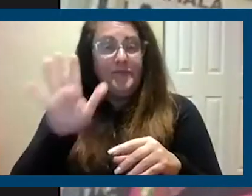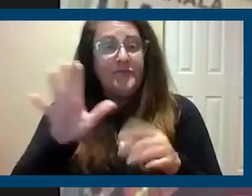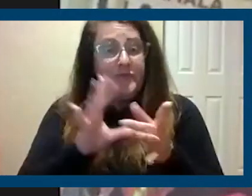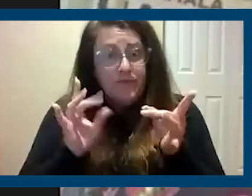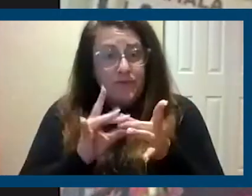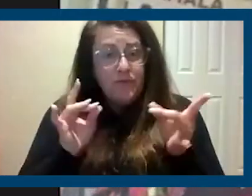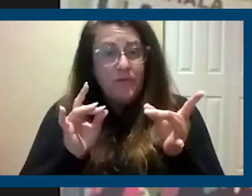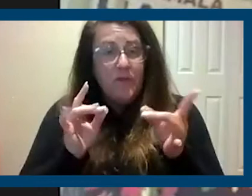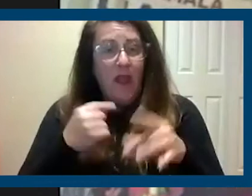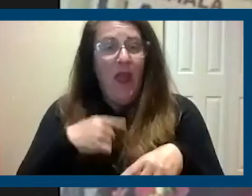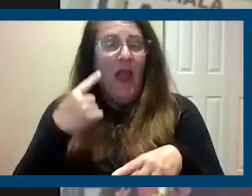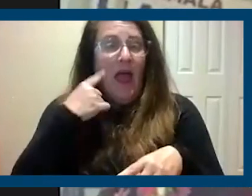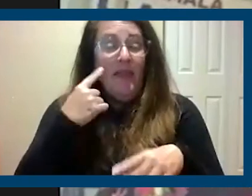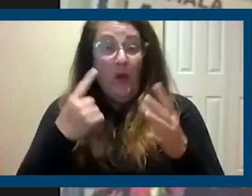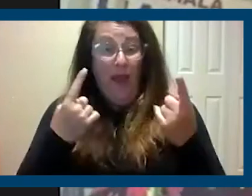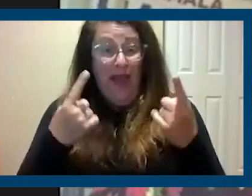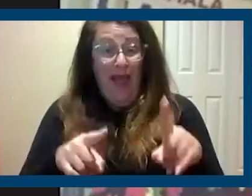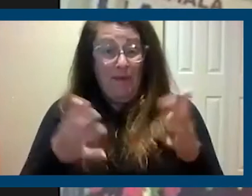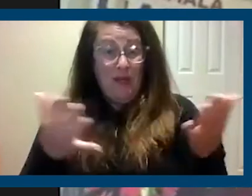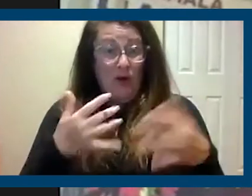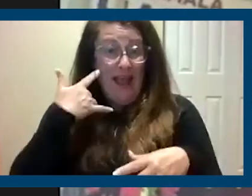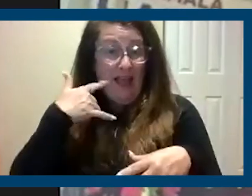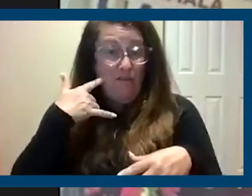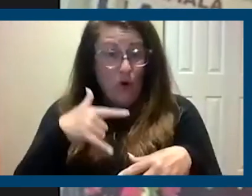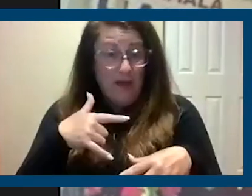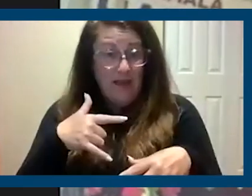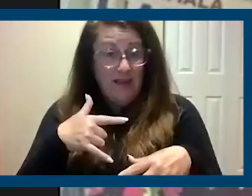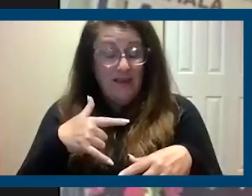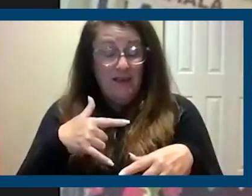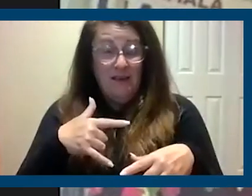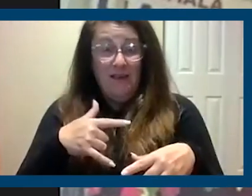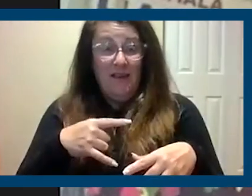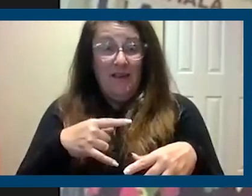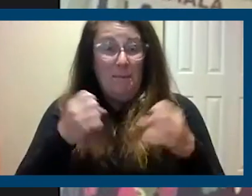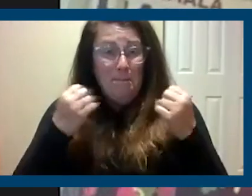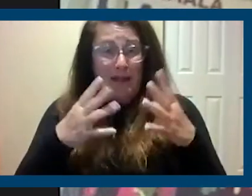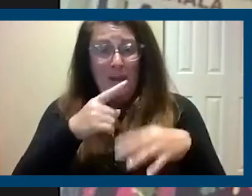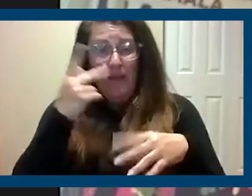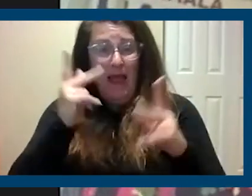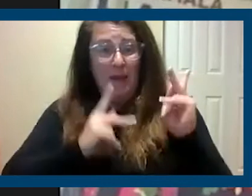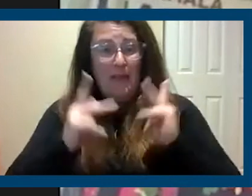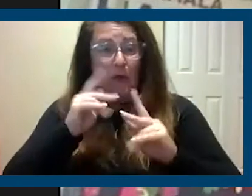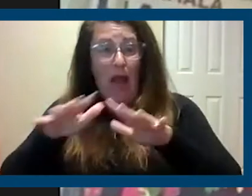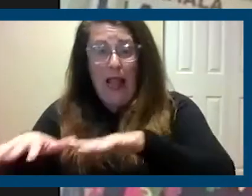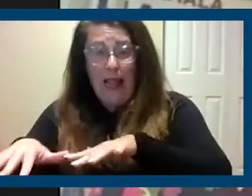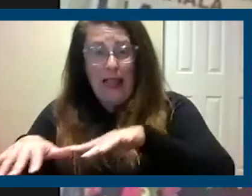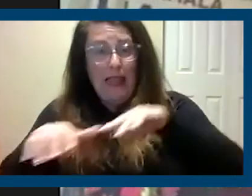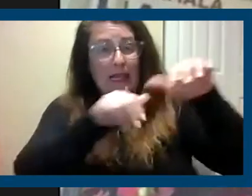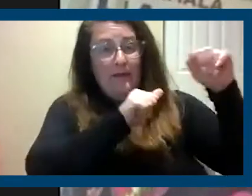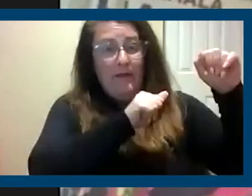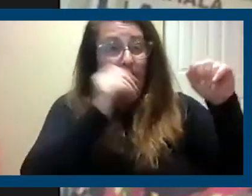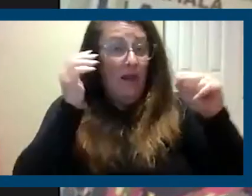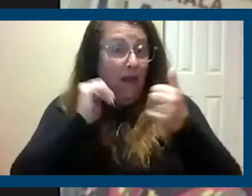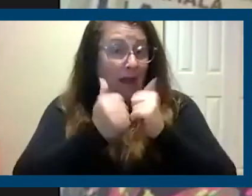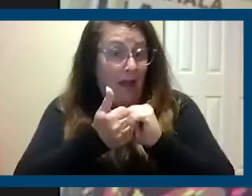what has happened in California is many black people have starved to leave because they can't afford